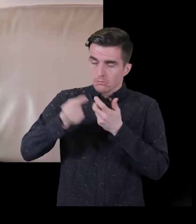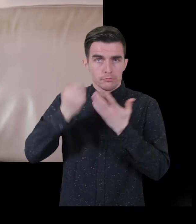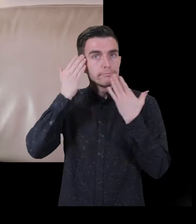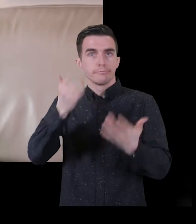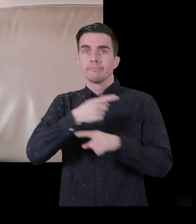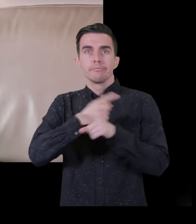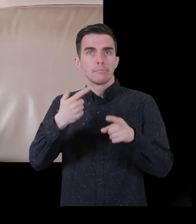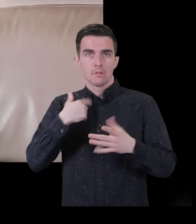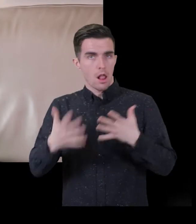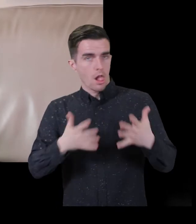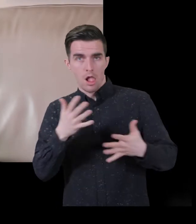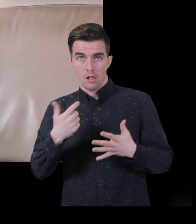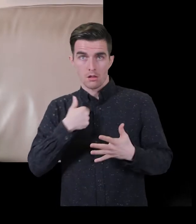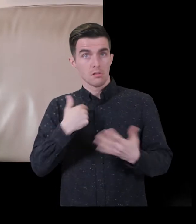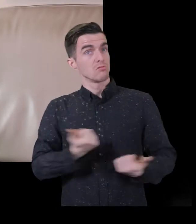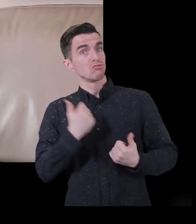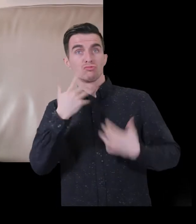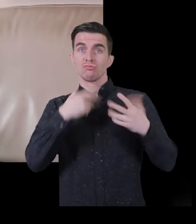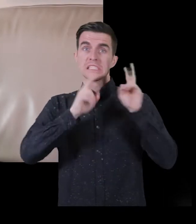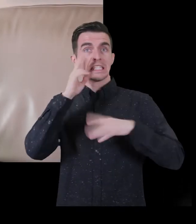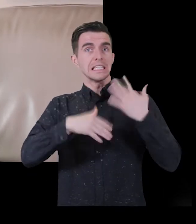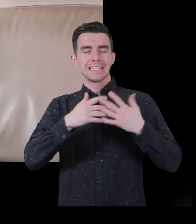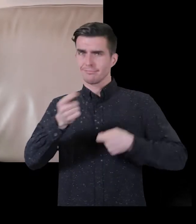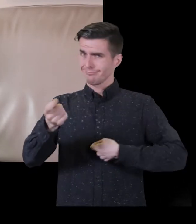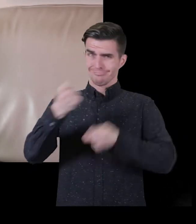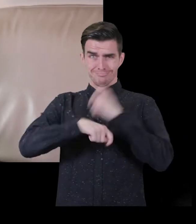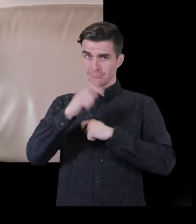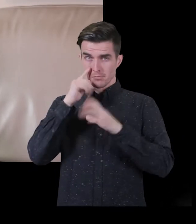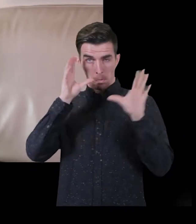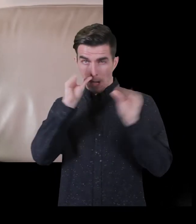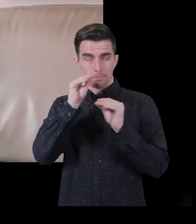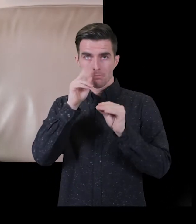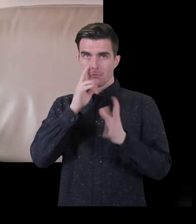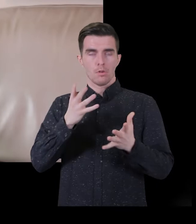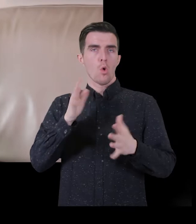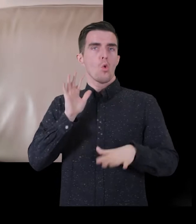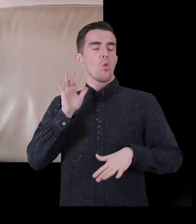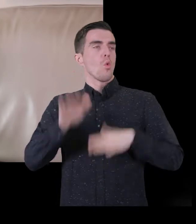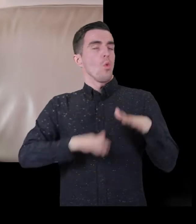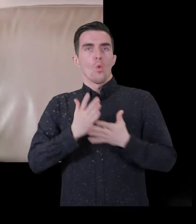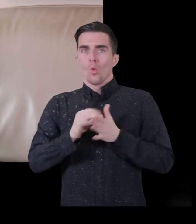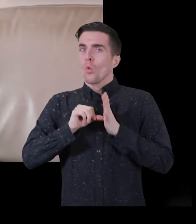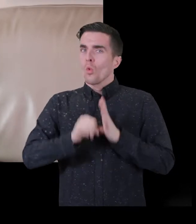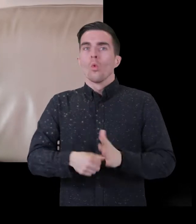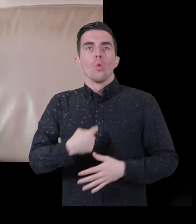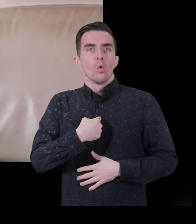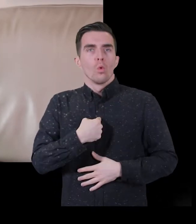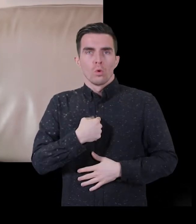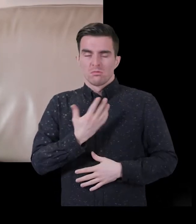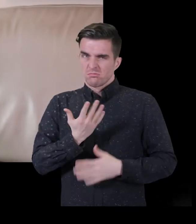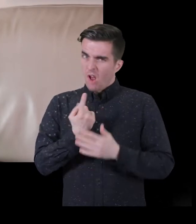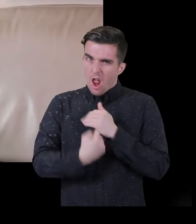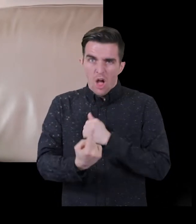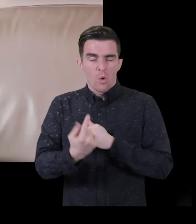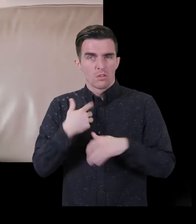people around you, they don't really understand. People with sight don't really, think, understand,